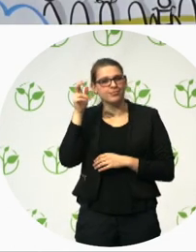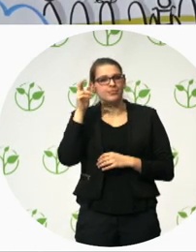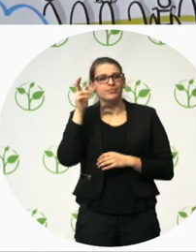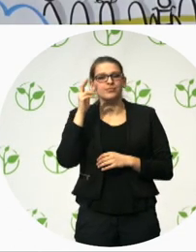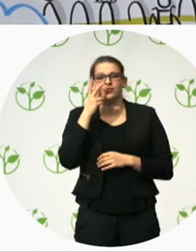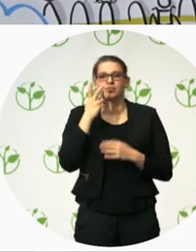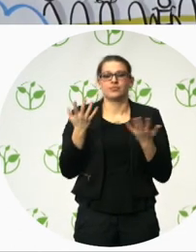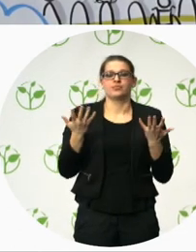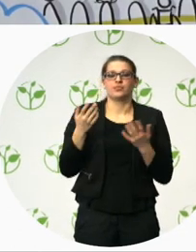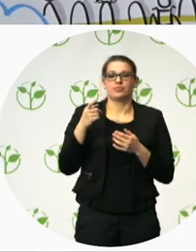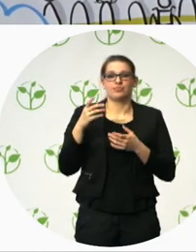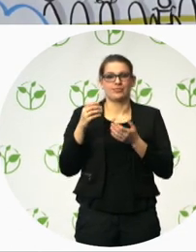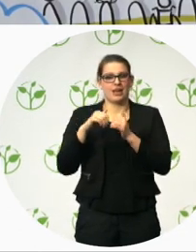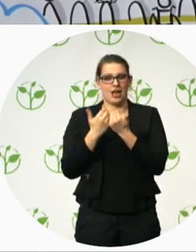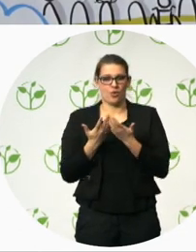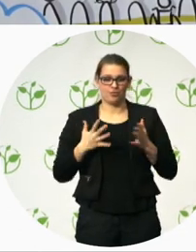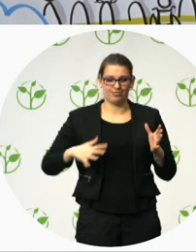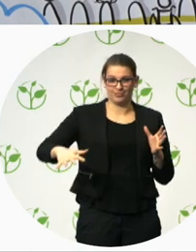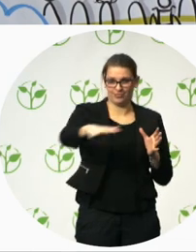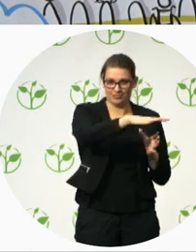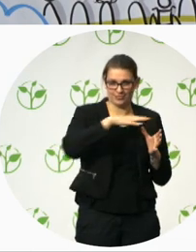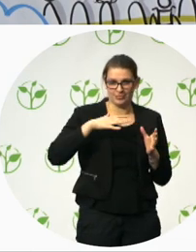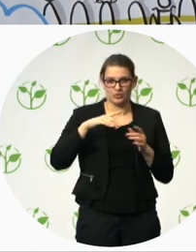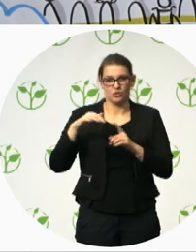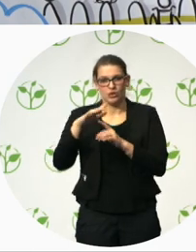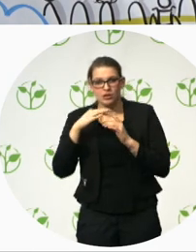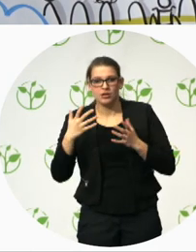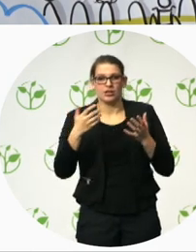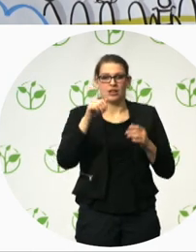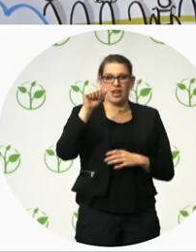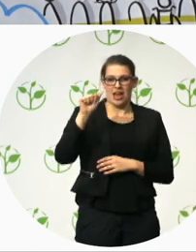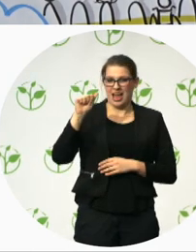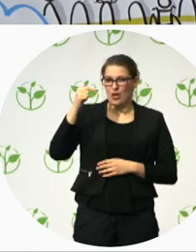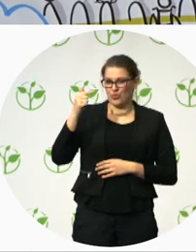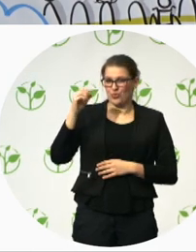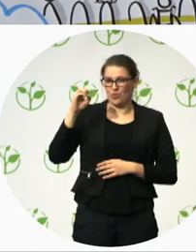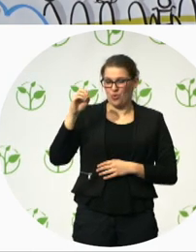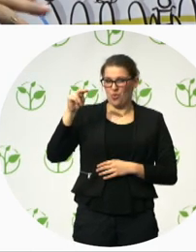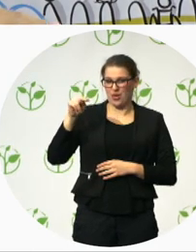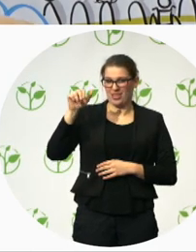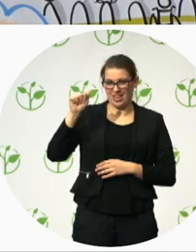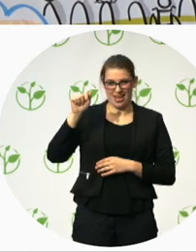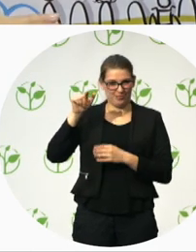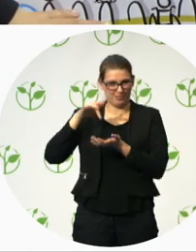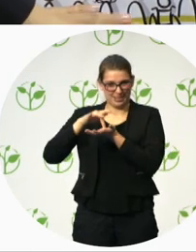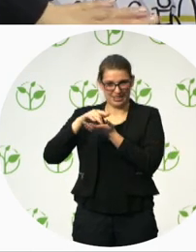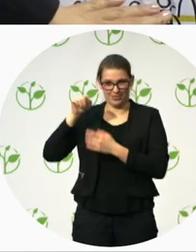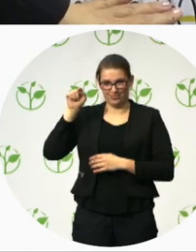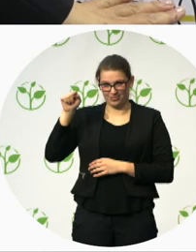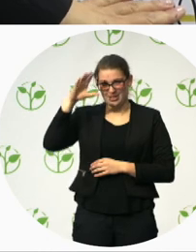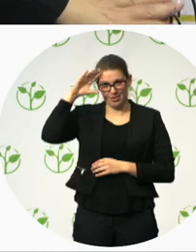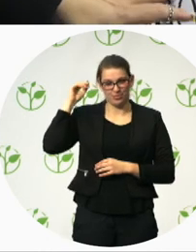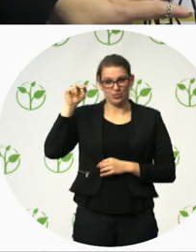mid-town Altlona in Hamburg is becoming a neighborhood for everyone. And it is very much of a